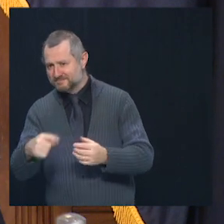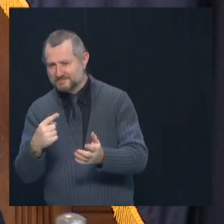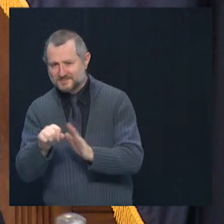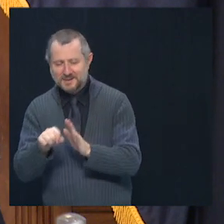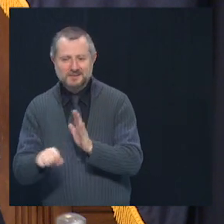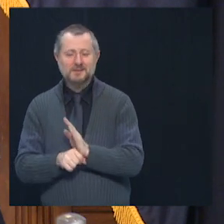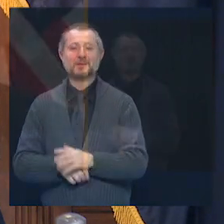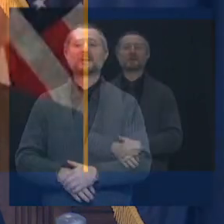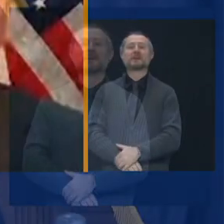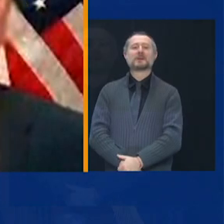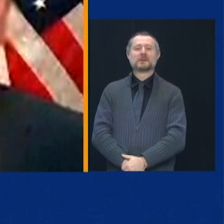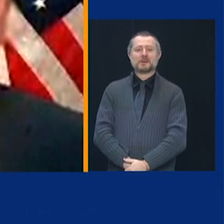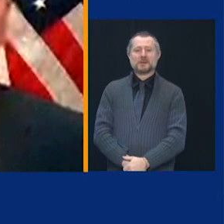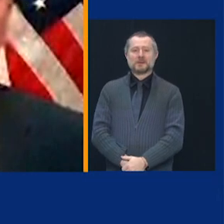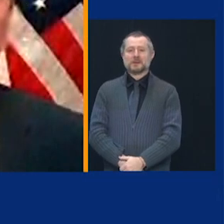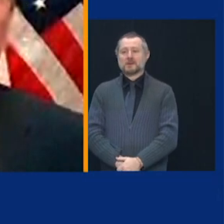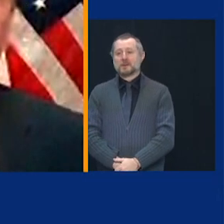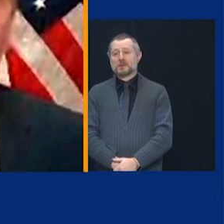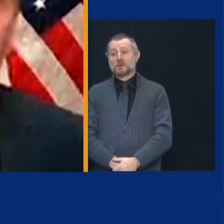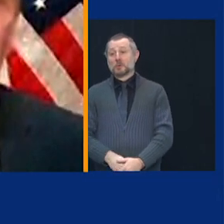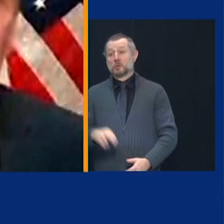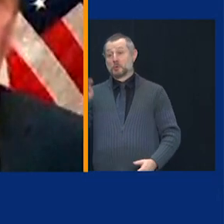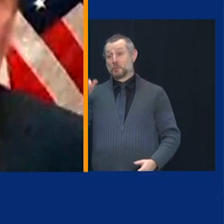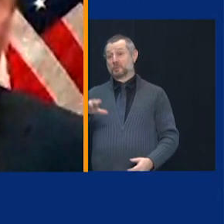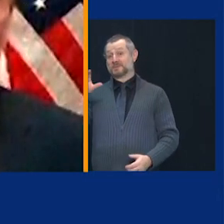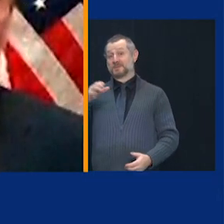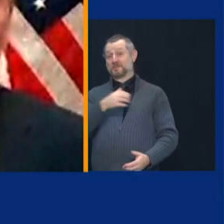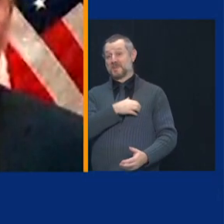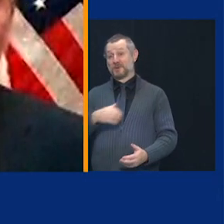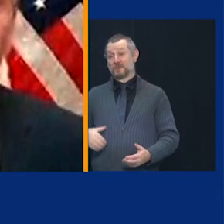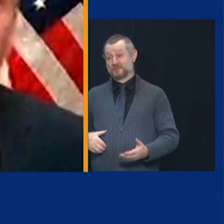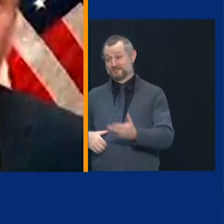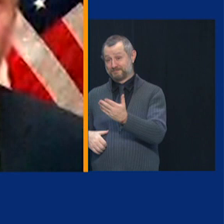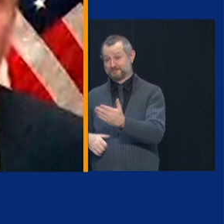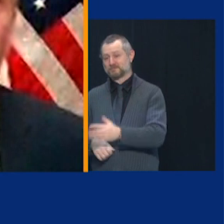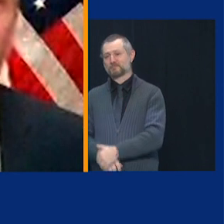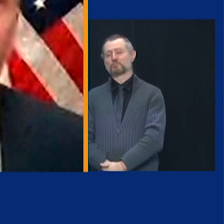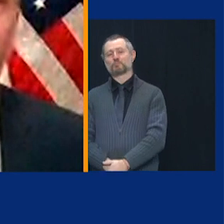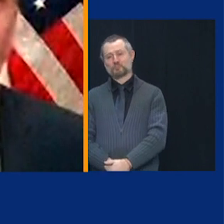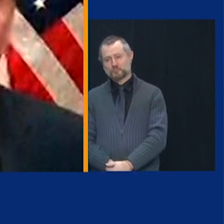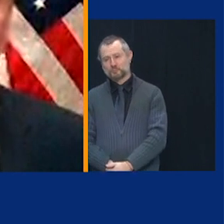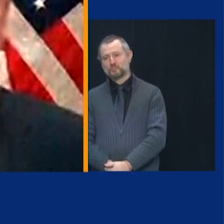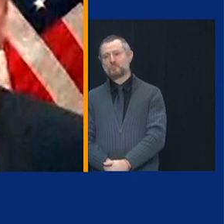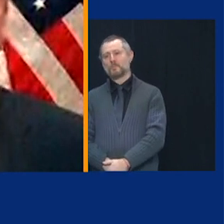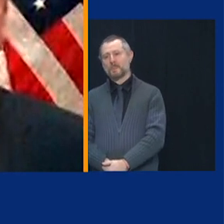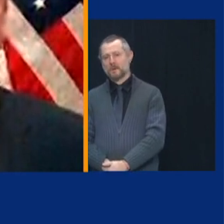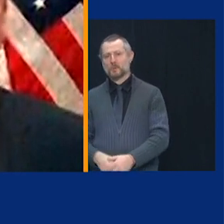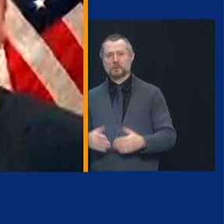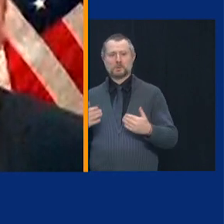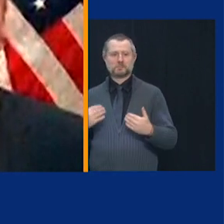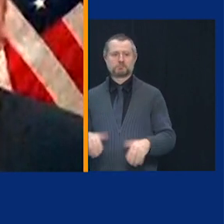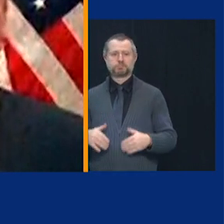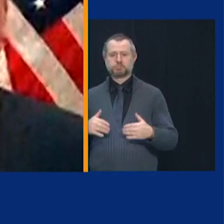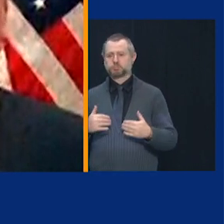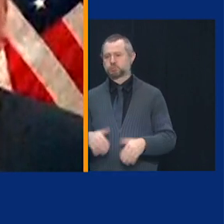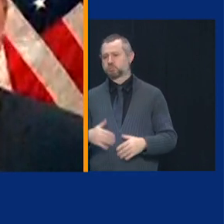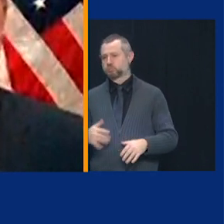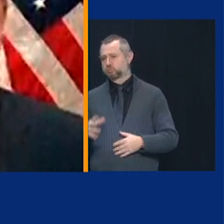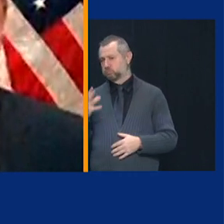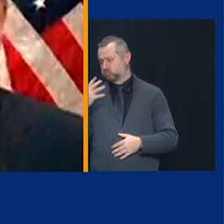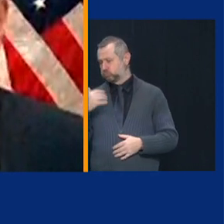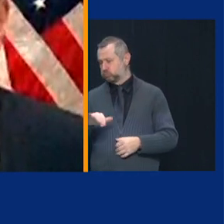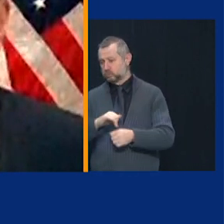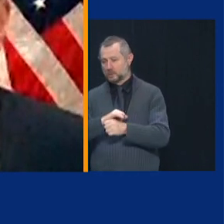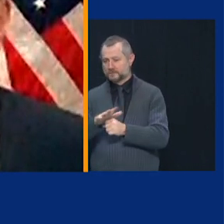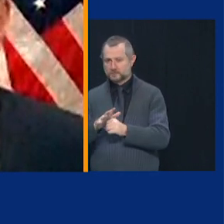And New York City, which really dealt the brunt of the burden